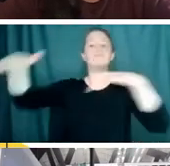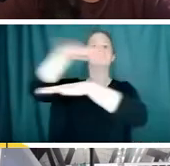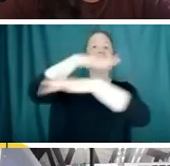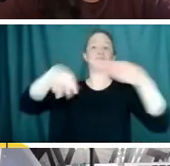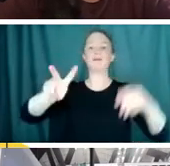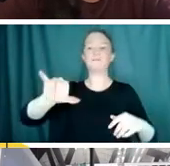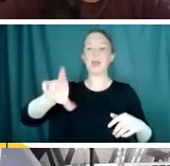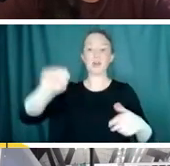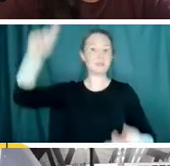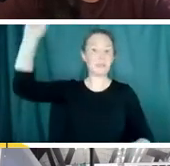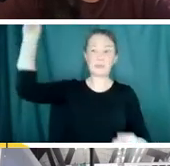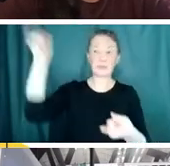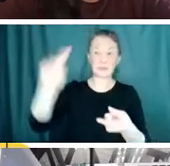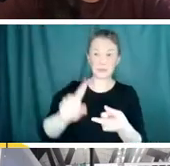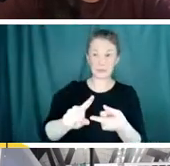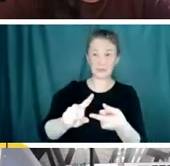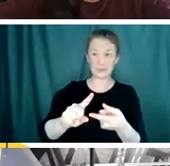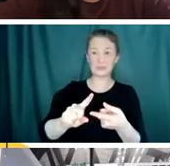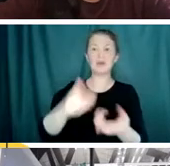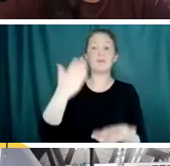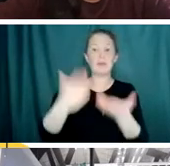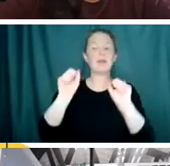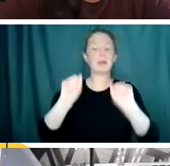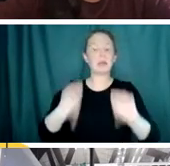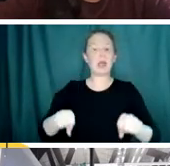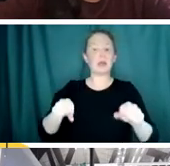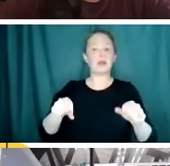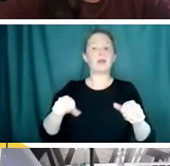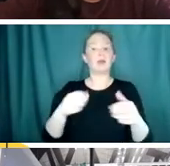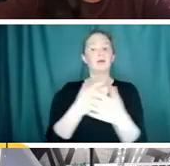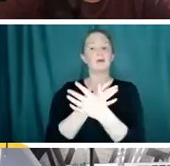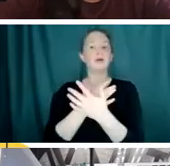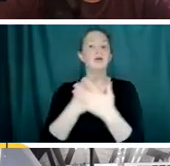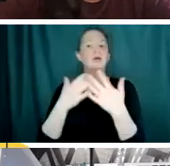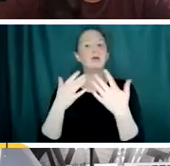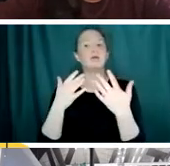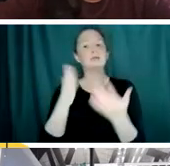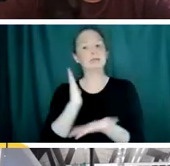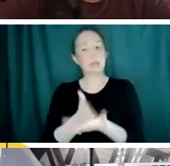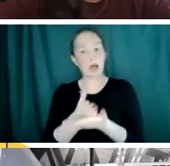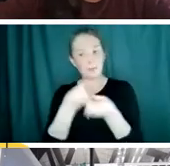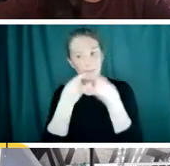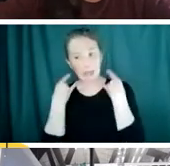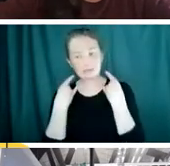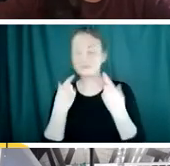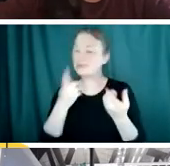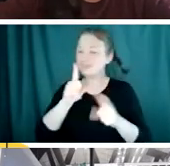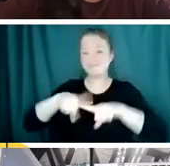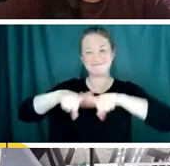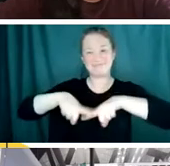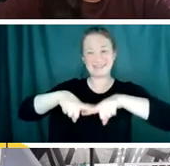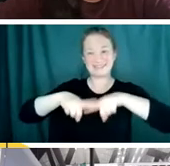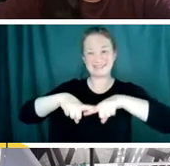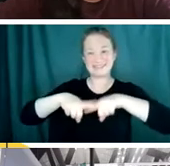might be able to relax some of these. But depending on where you live, vaccine